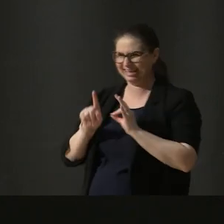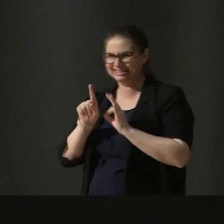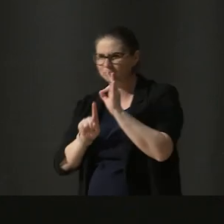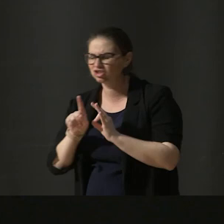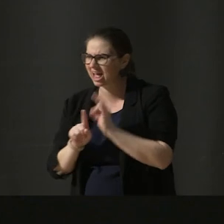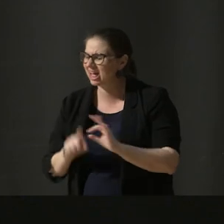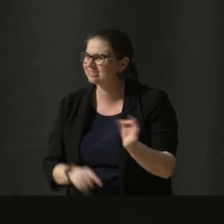temperature.